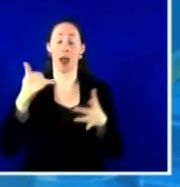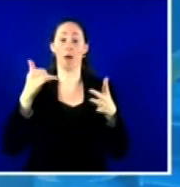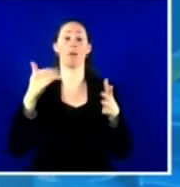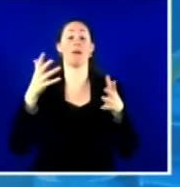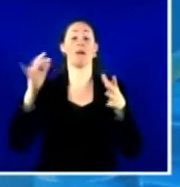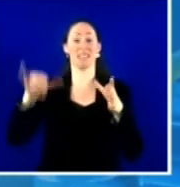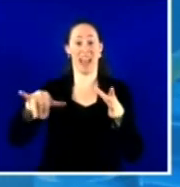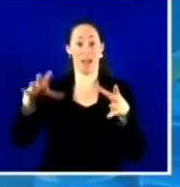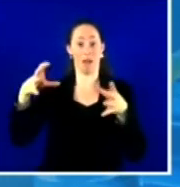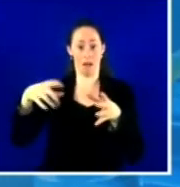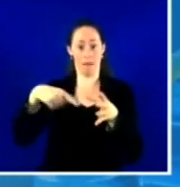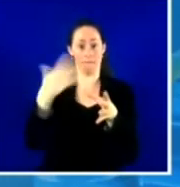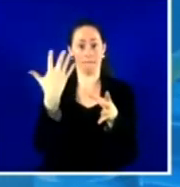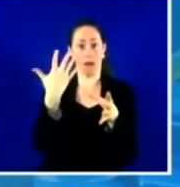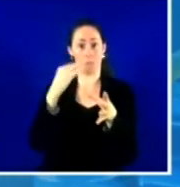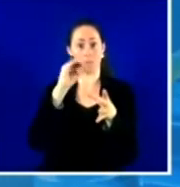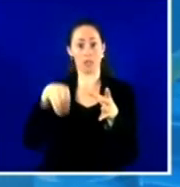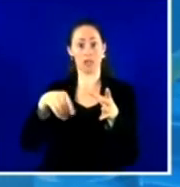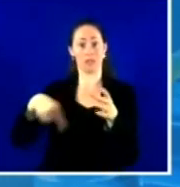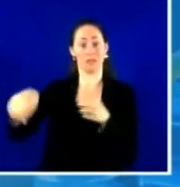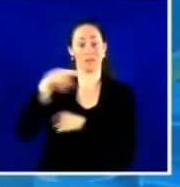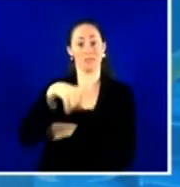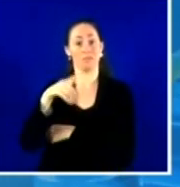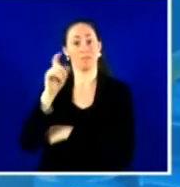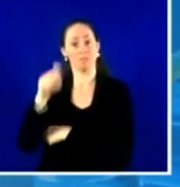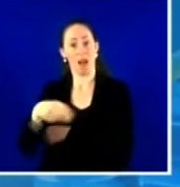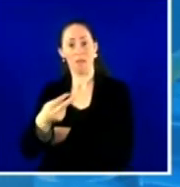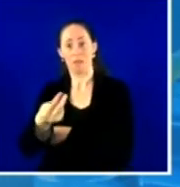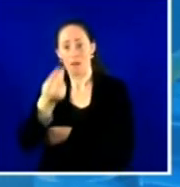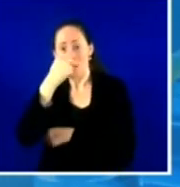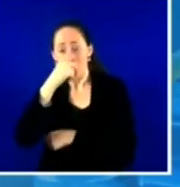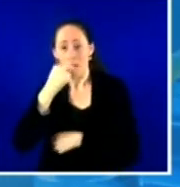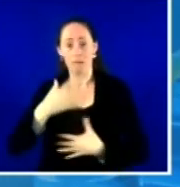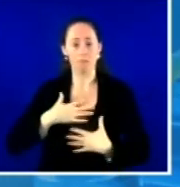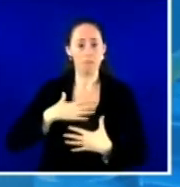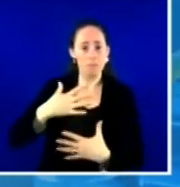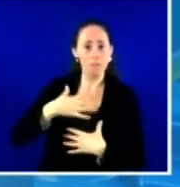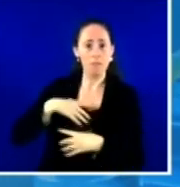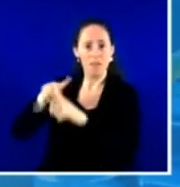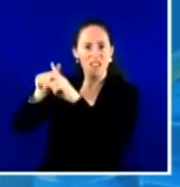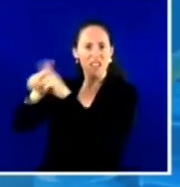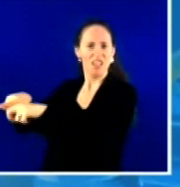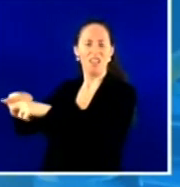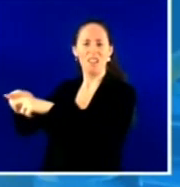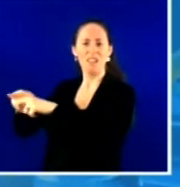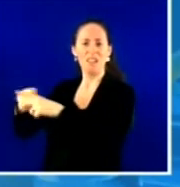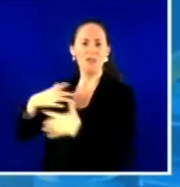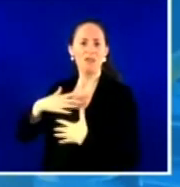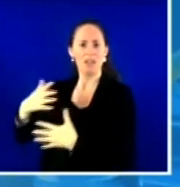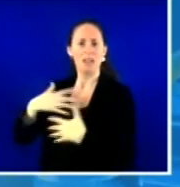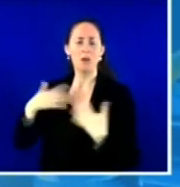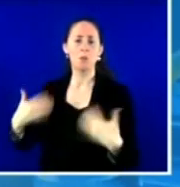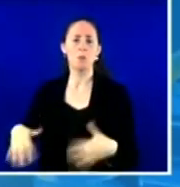And about 30 percent of these children had no underlying conditions that were recognizable.